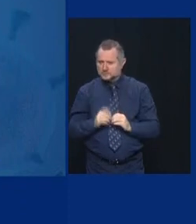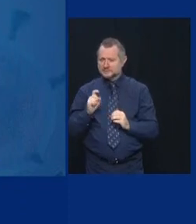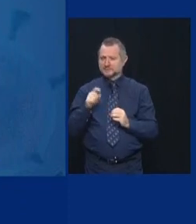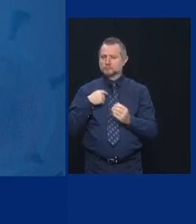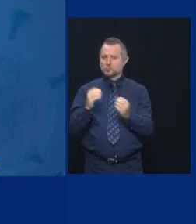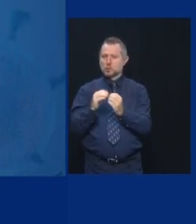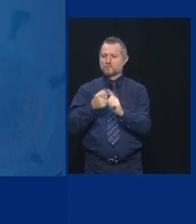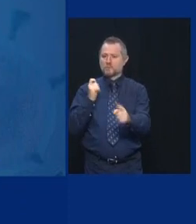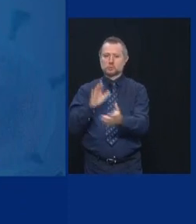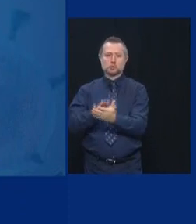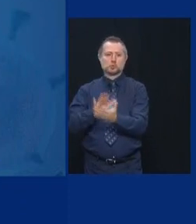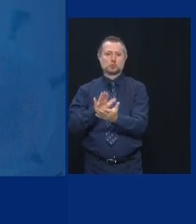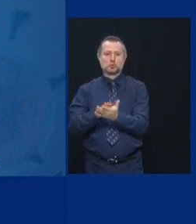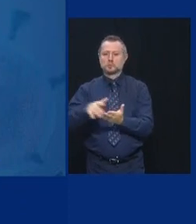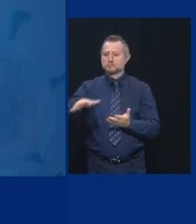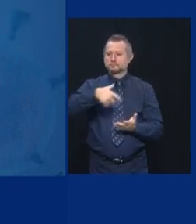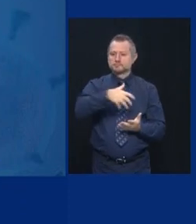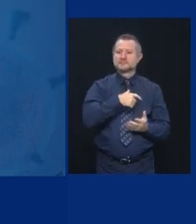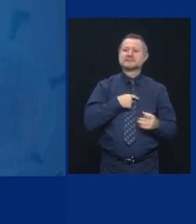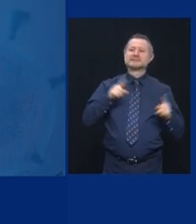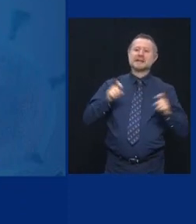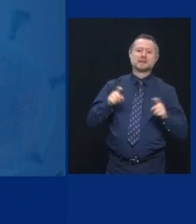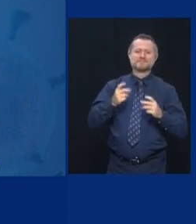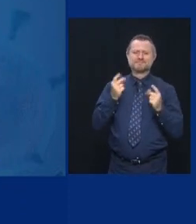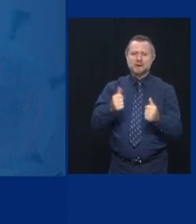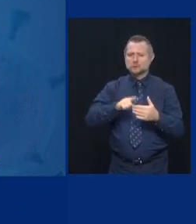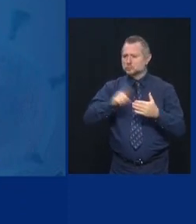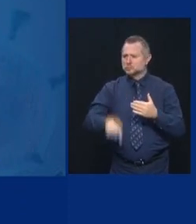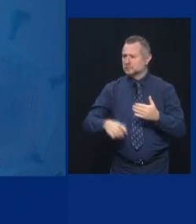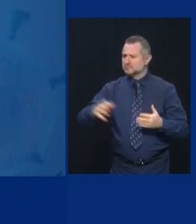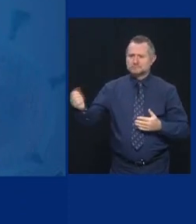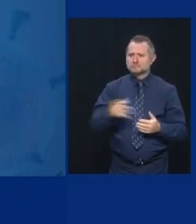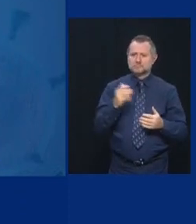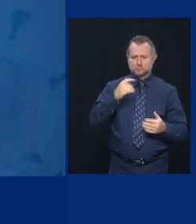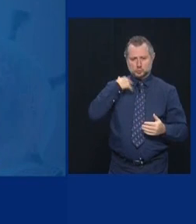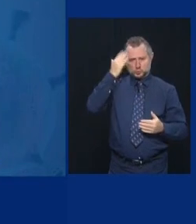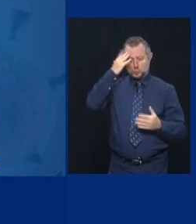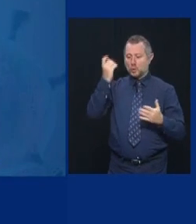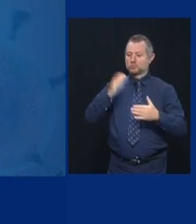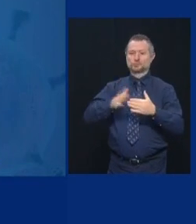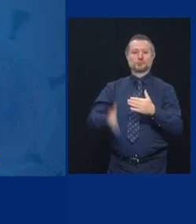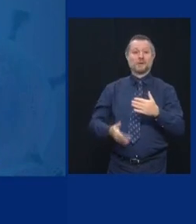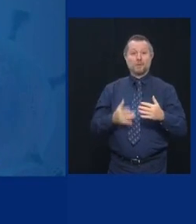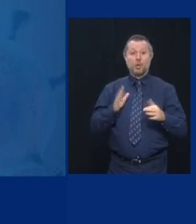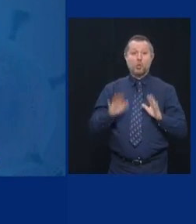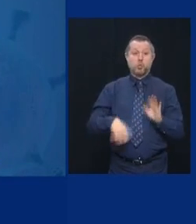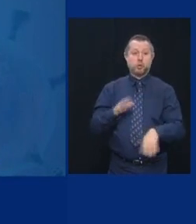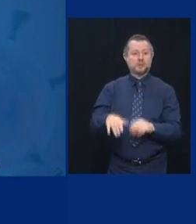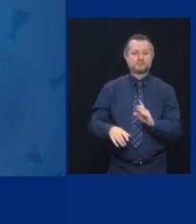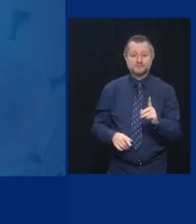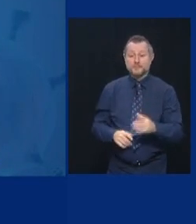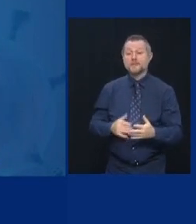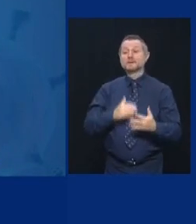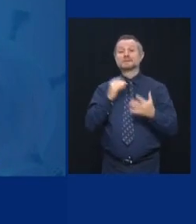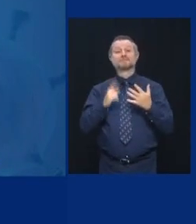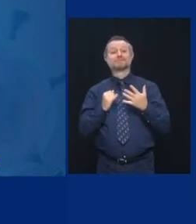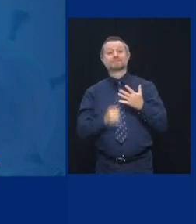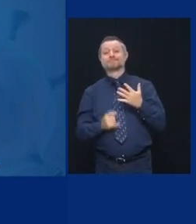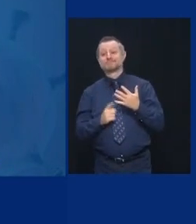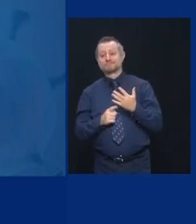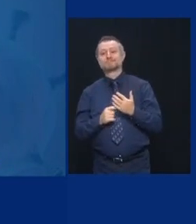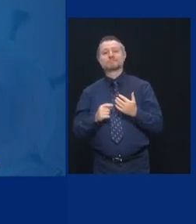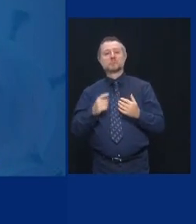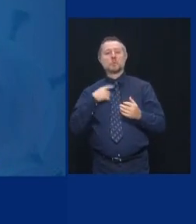more testing, faster testing, so we find out exactly where we are. And we need to establish criteria